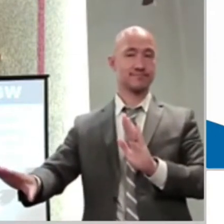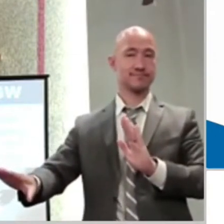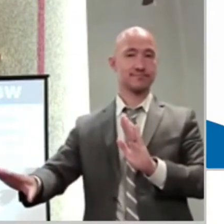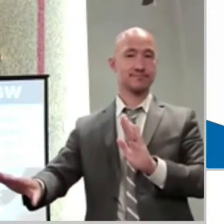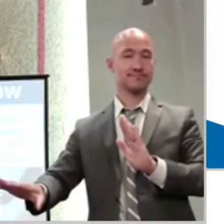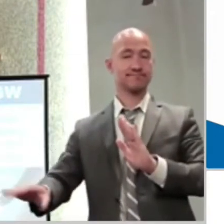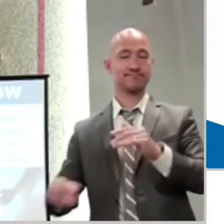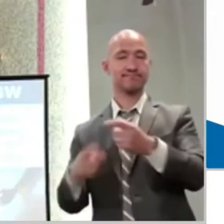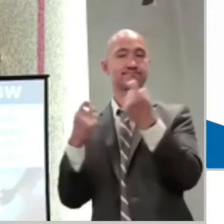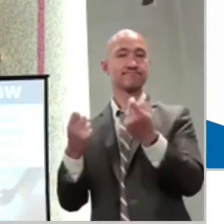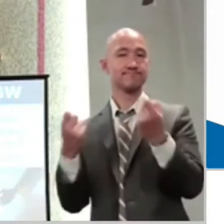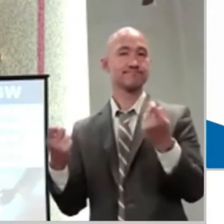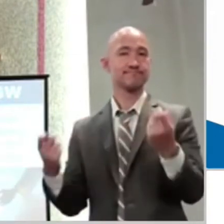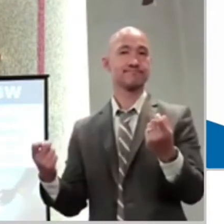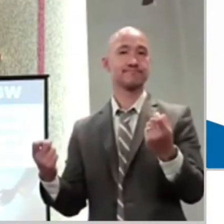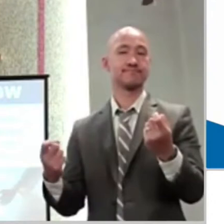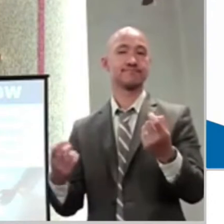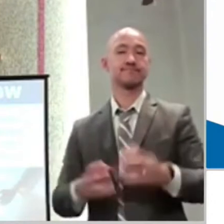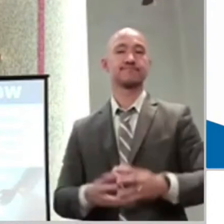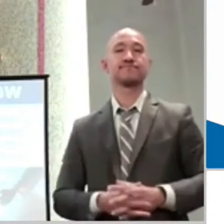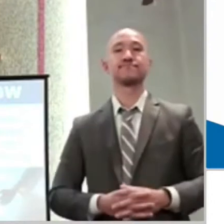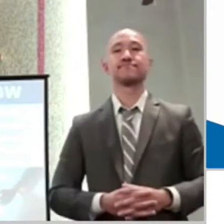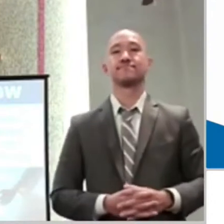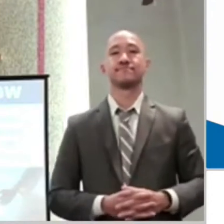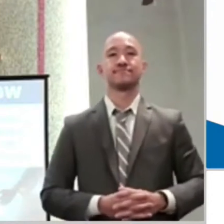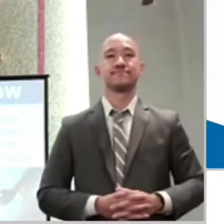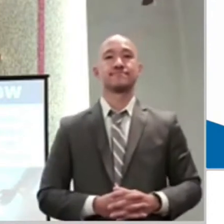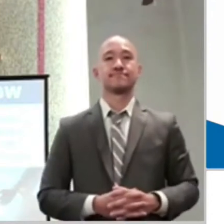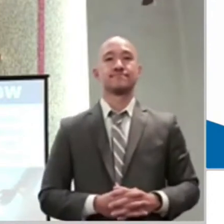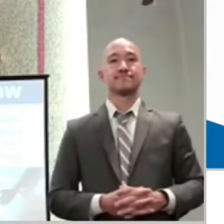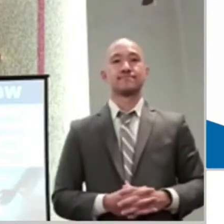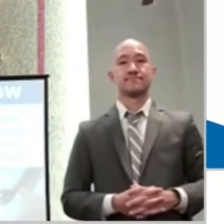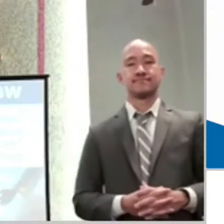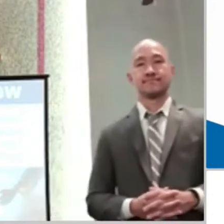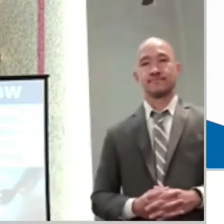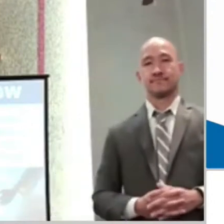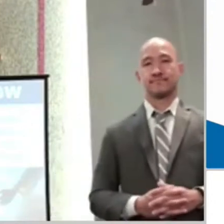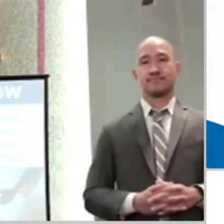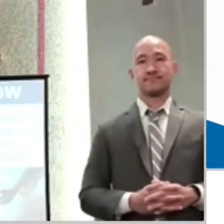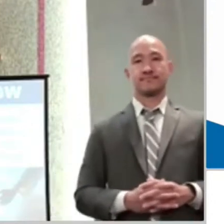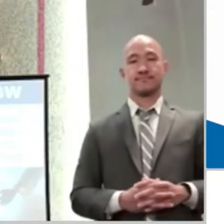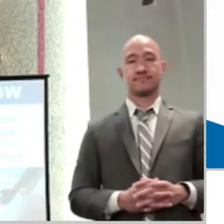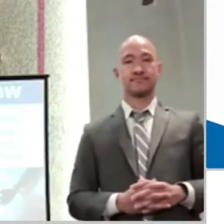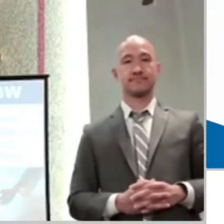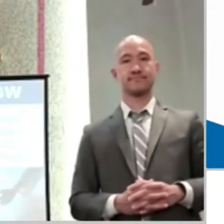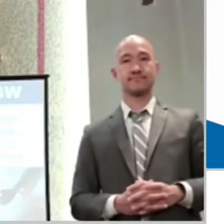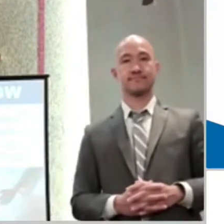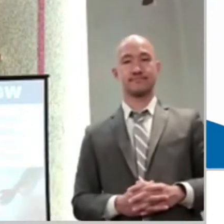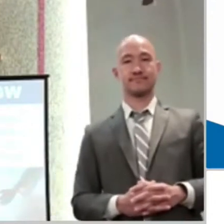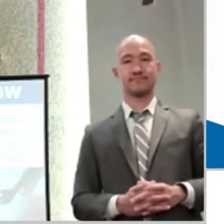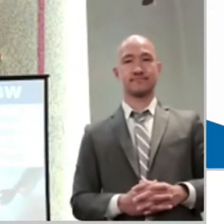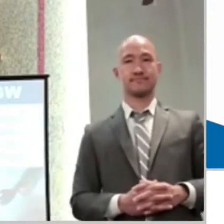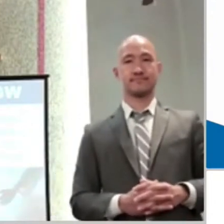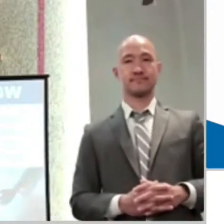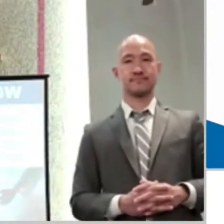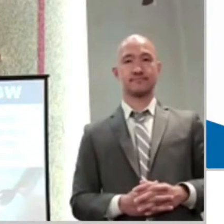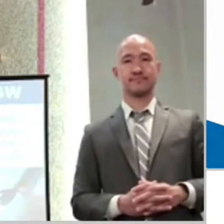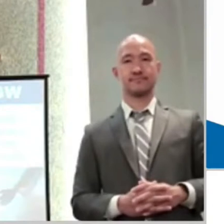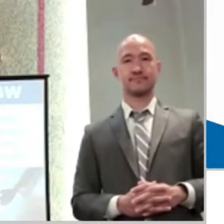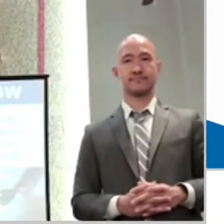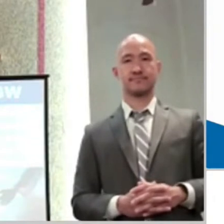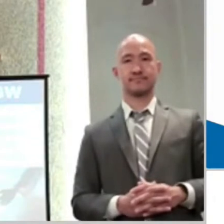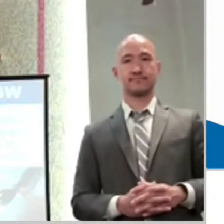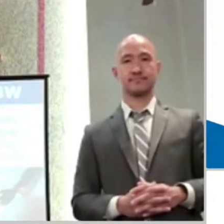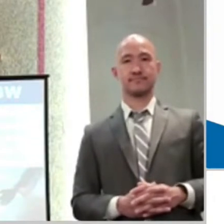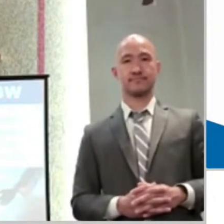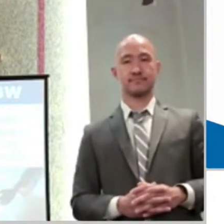in the same place as the Spirit does. One who is following the Spirit cannot follow the flesh. Read Romans chapter